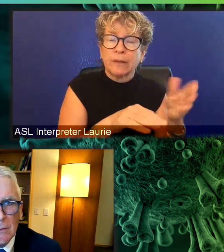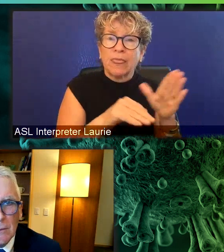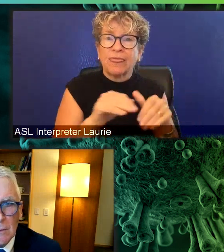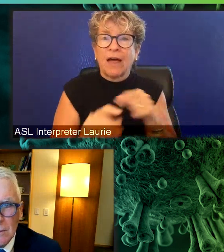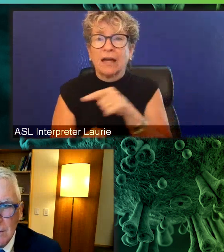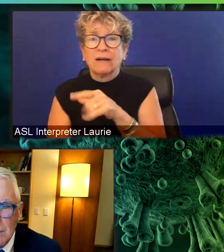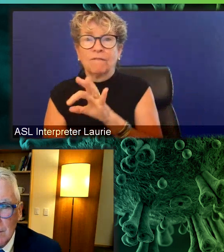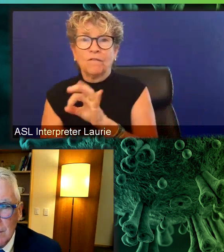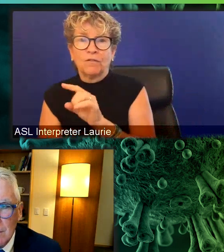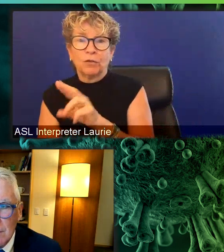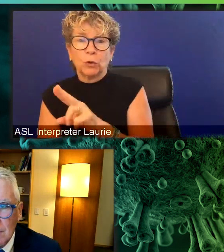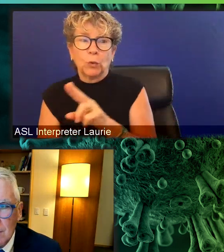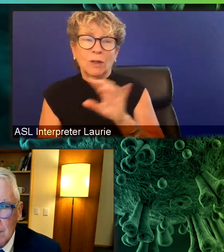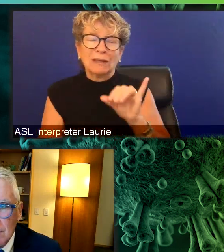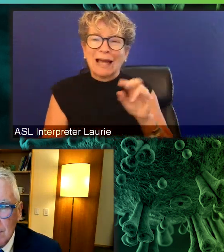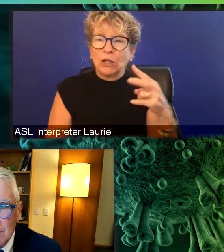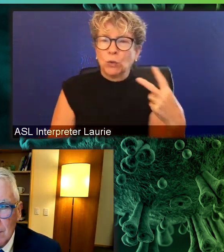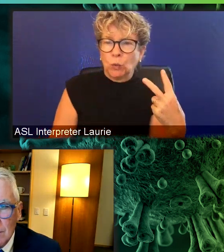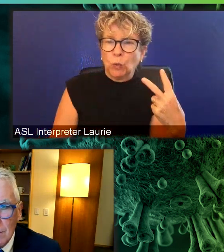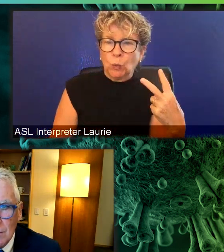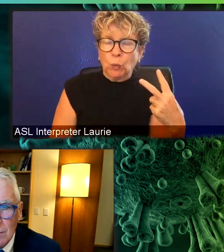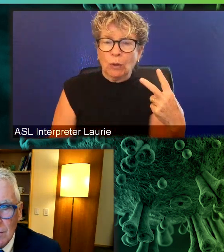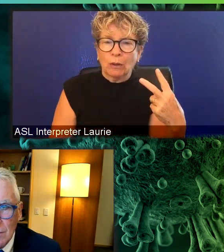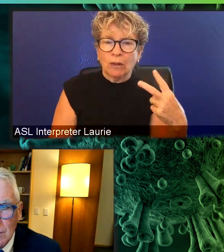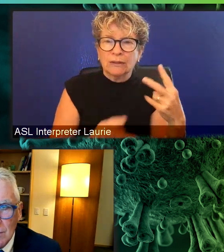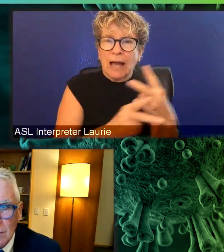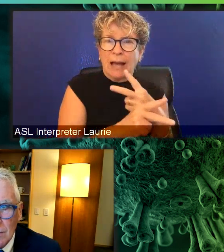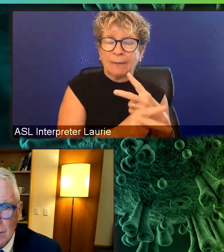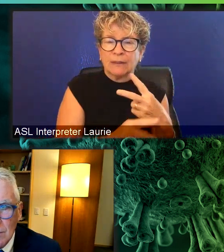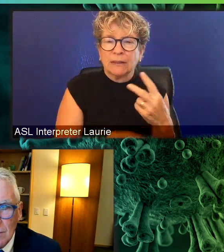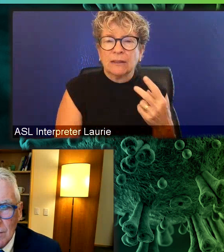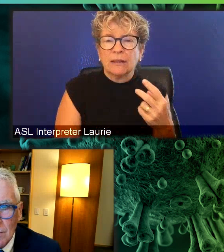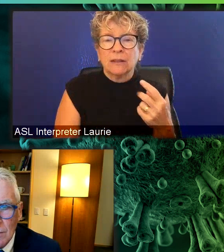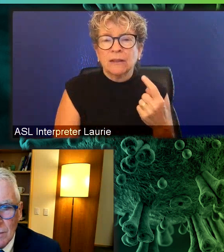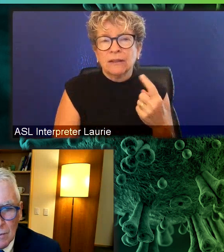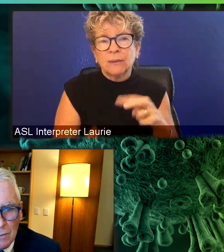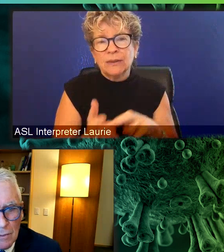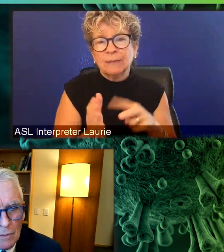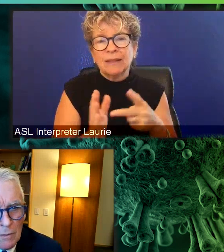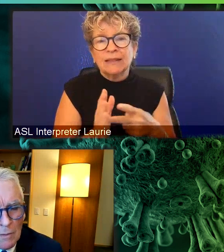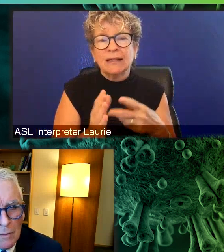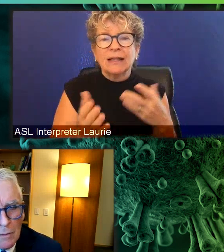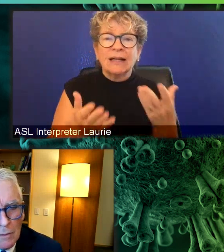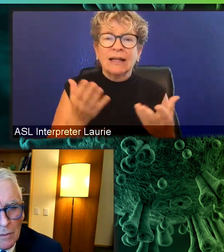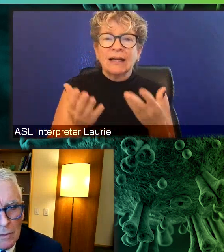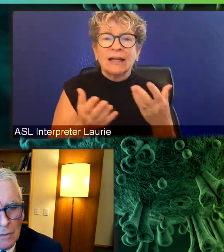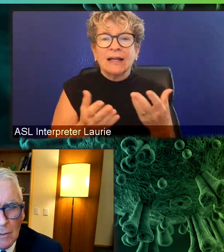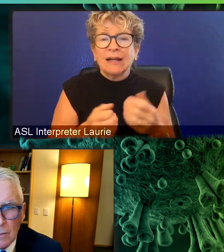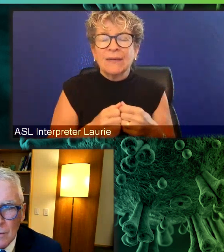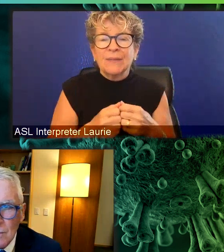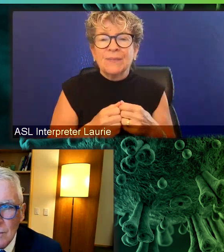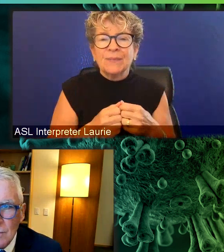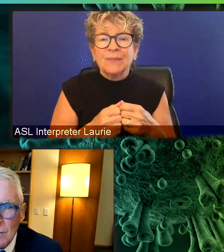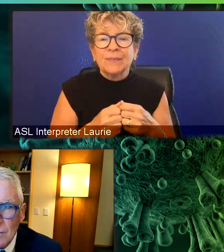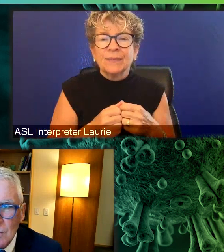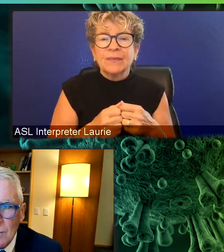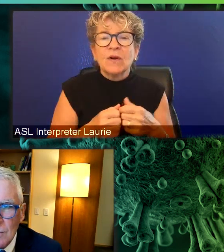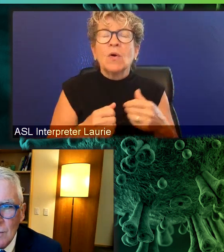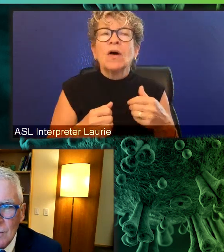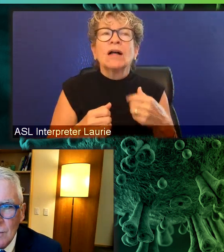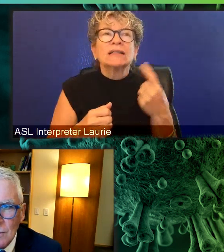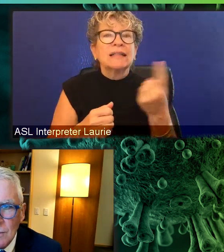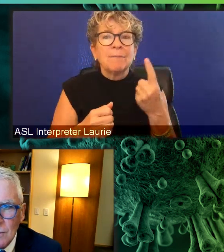something to live with and something to me, like the only thing really going for us then is we have a really good vaccine.